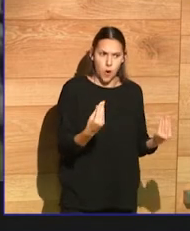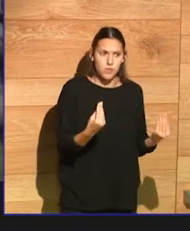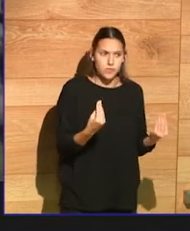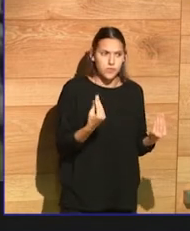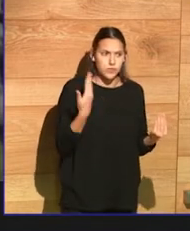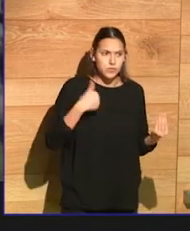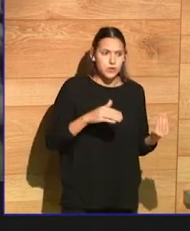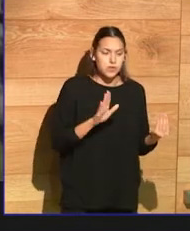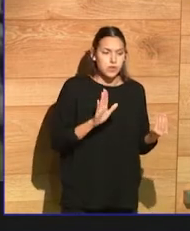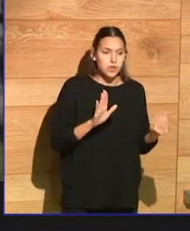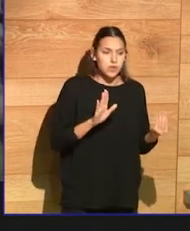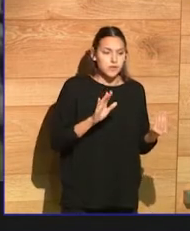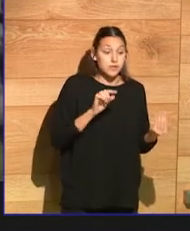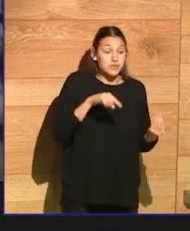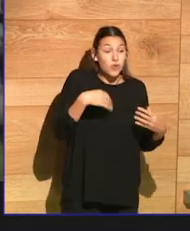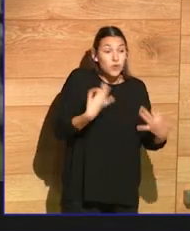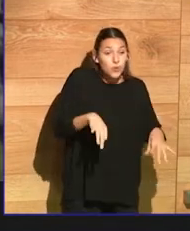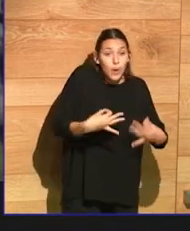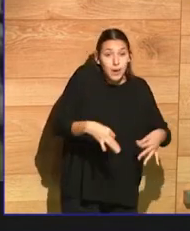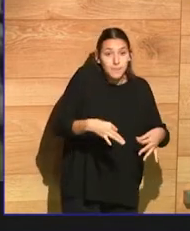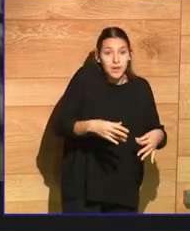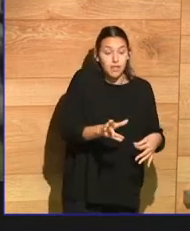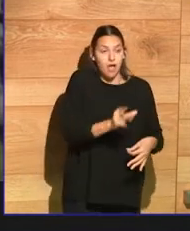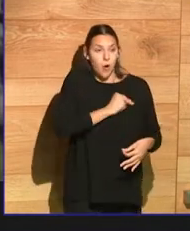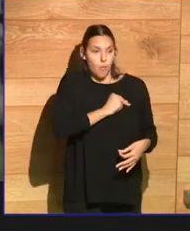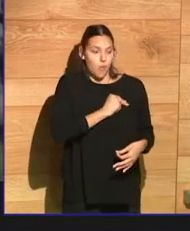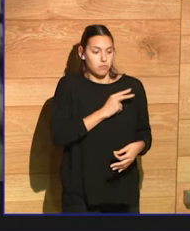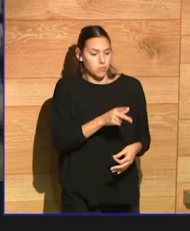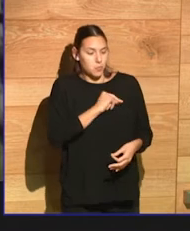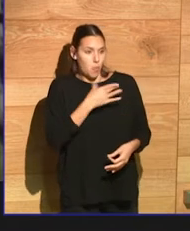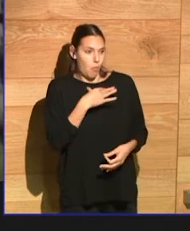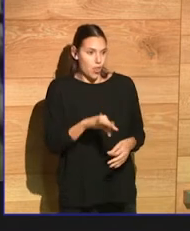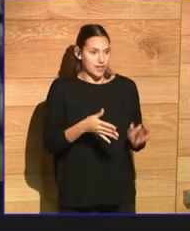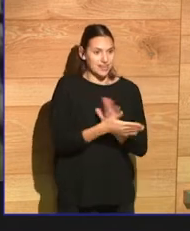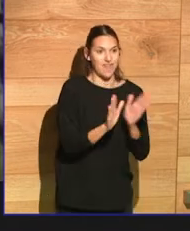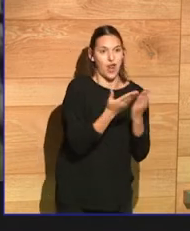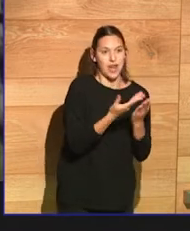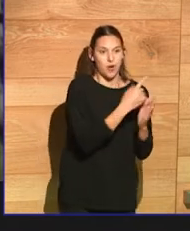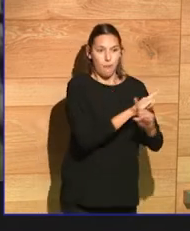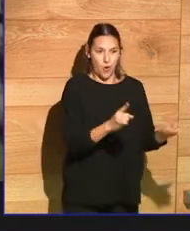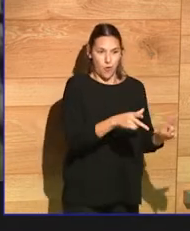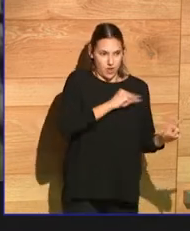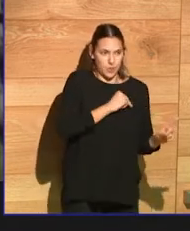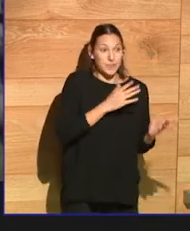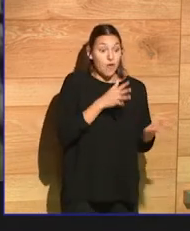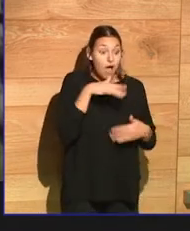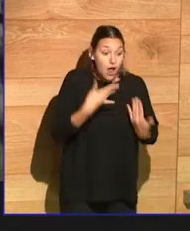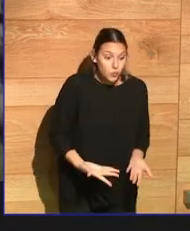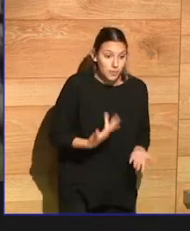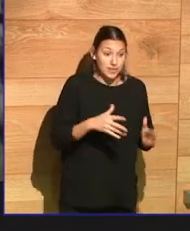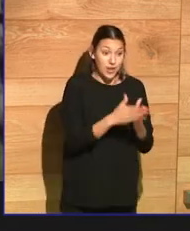badge of honor to be have your book banned. But these days having books banned doesn't seem to mean anything. So